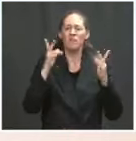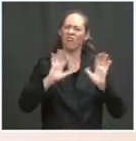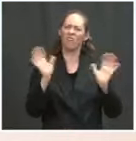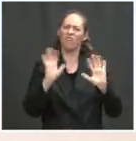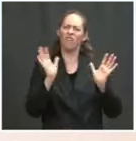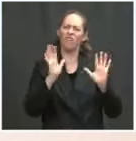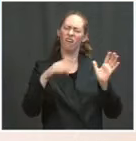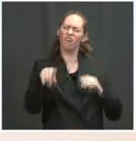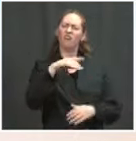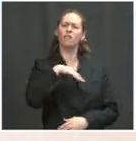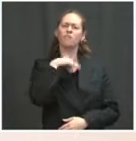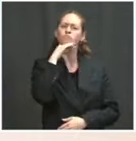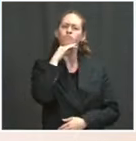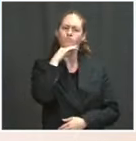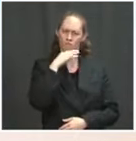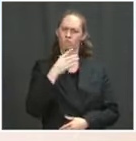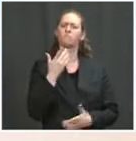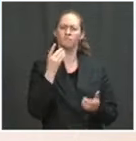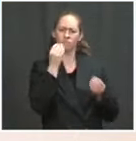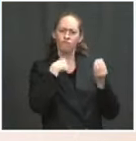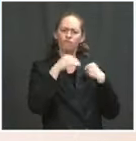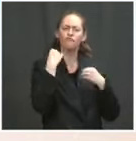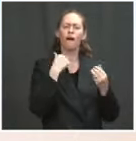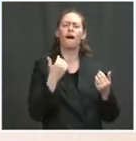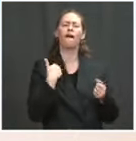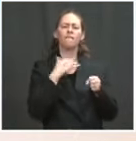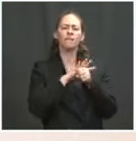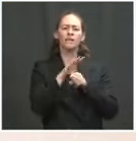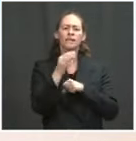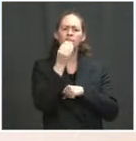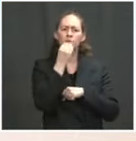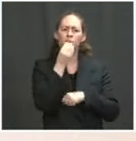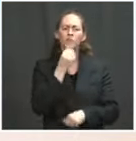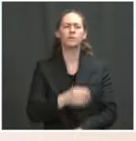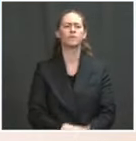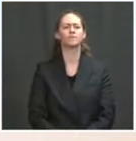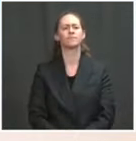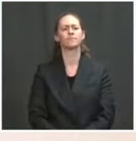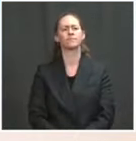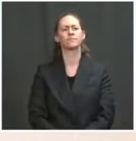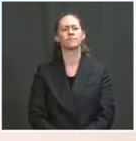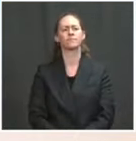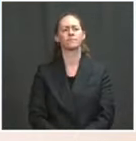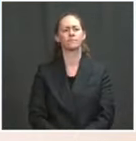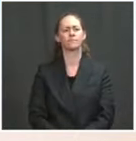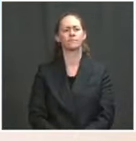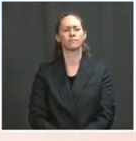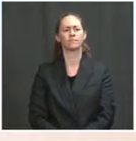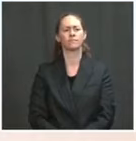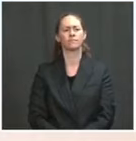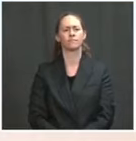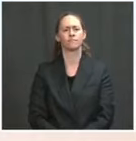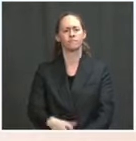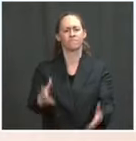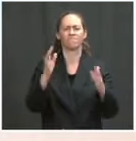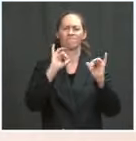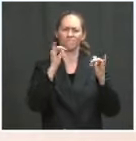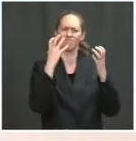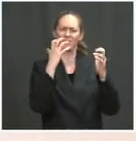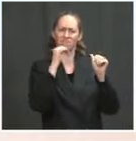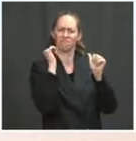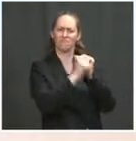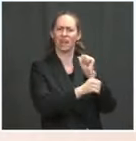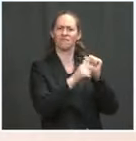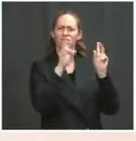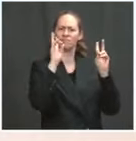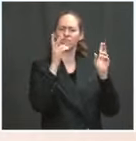several months, as Congress considers the American Job Plan and the American Family Plan, to cement those results and